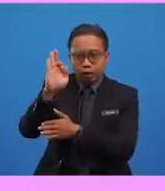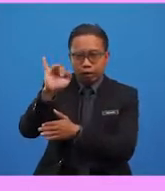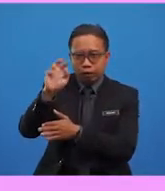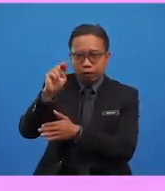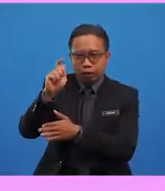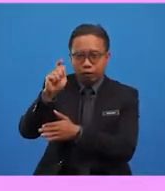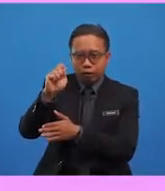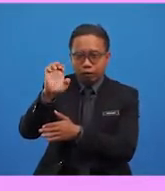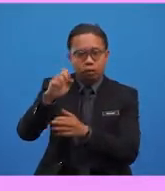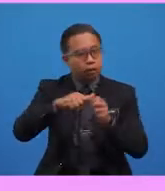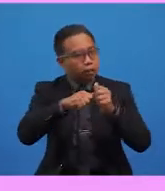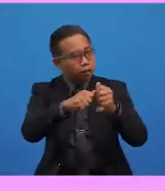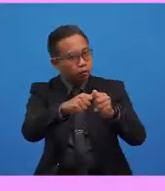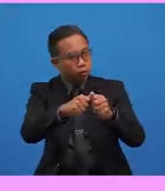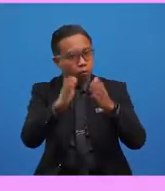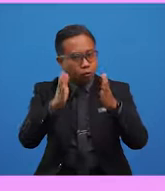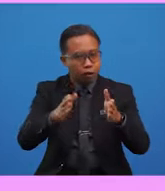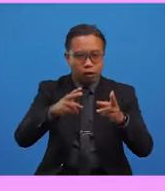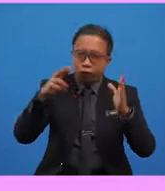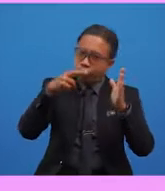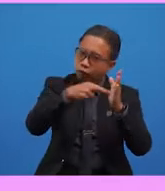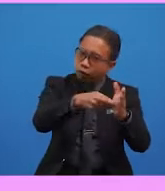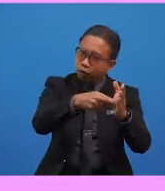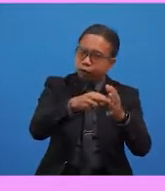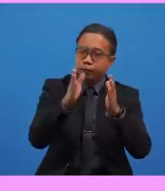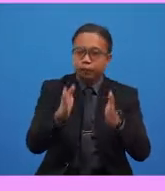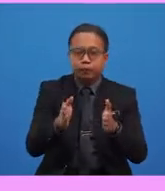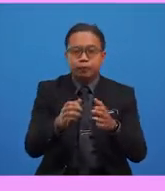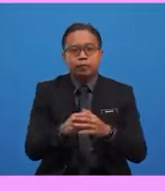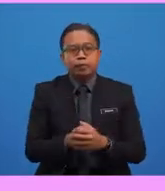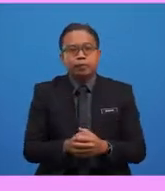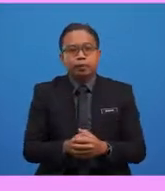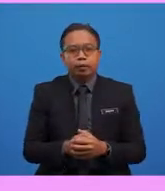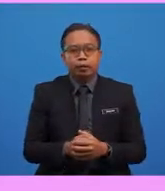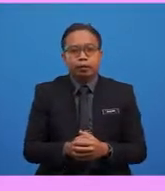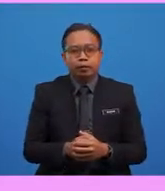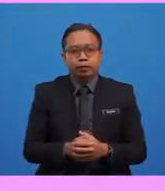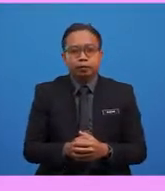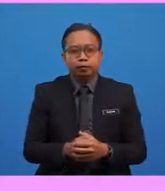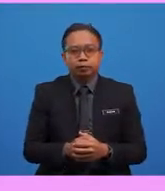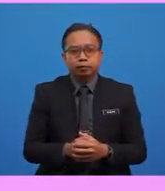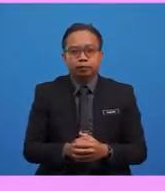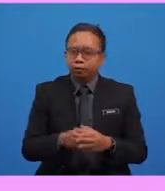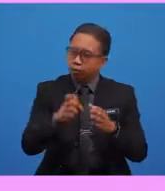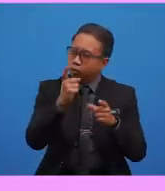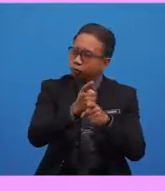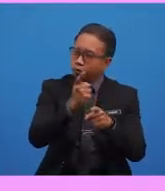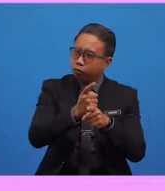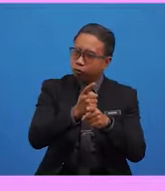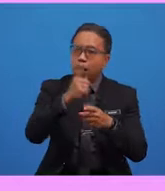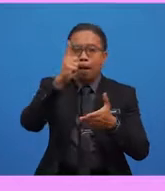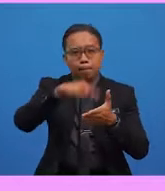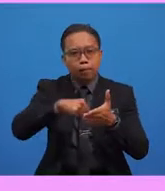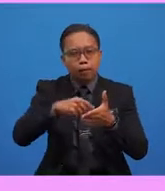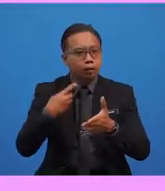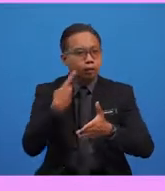In another word, we use definite articles when we believe the listener or the reader knows exactly what